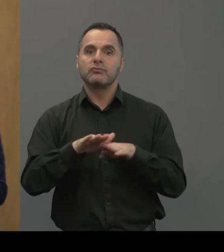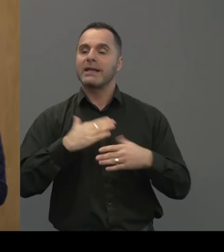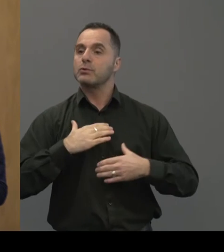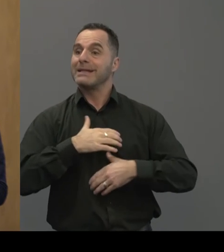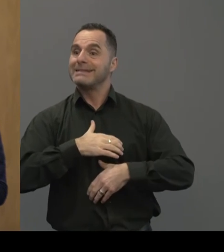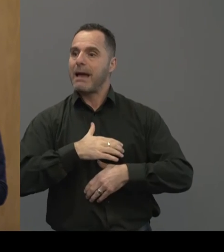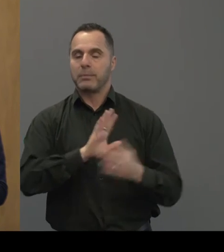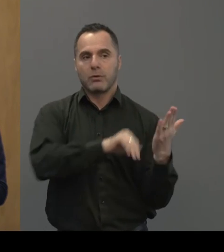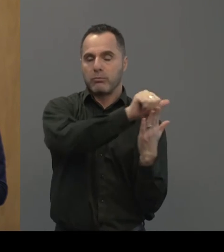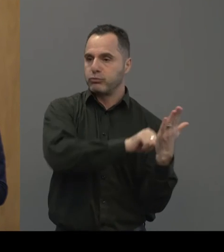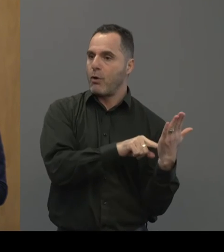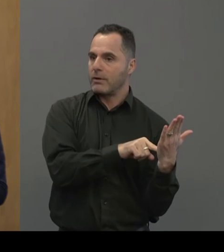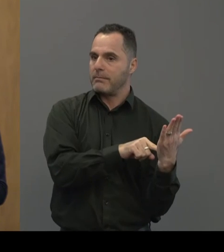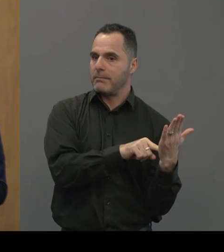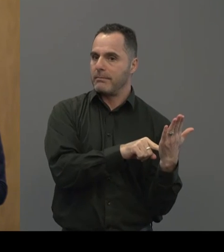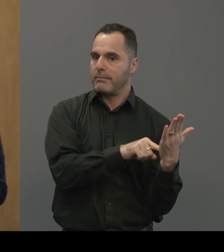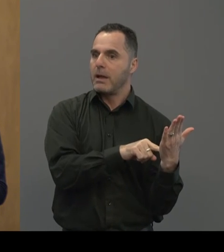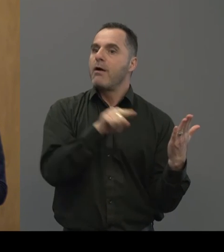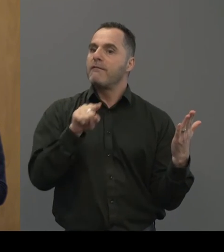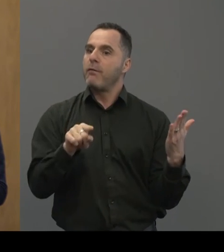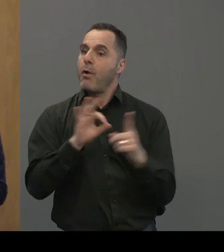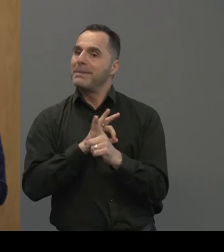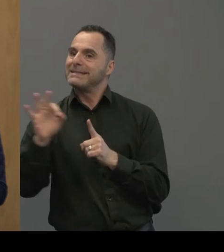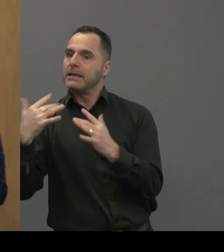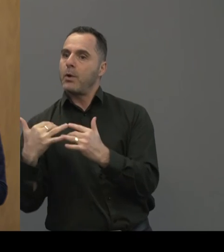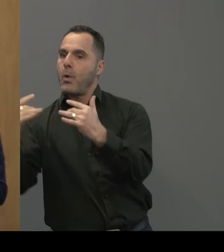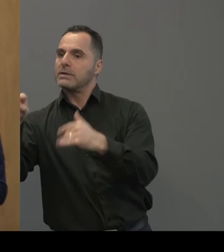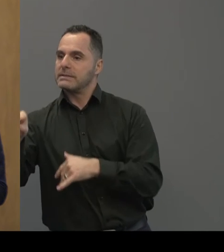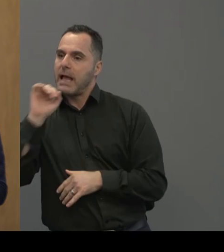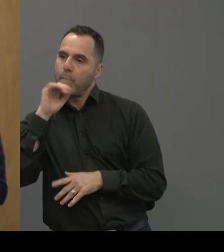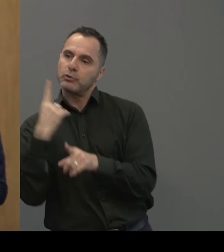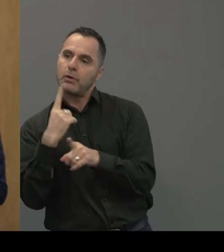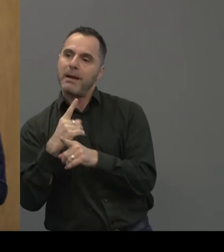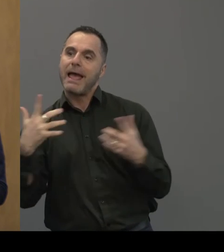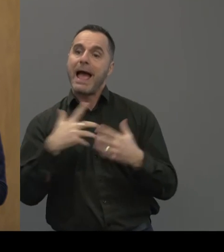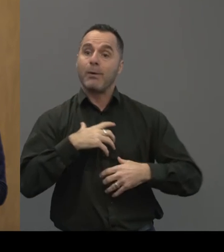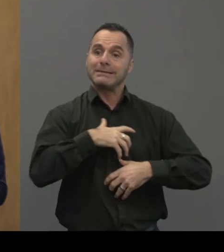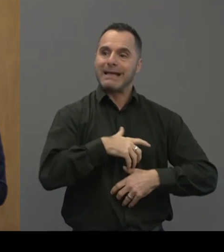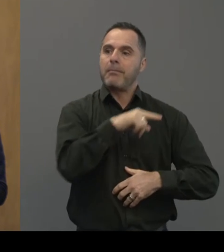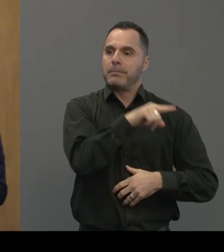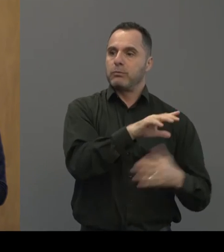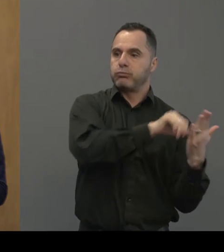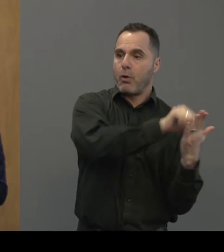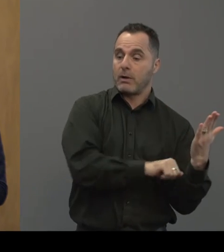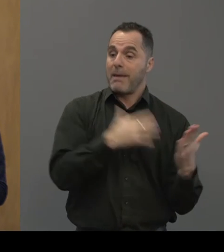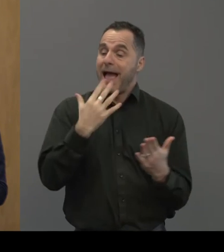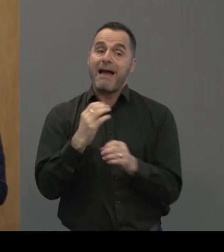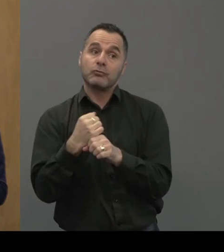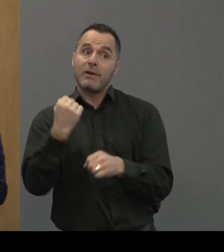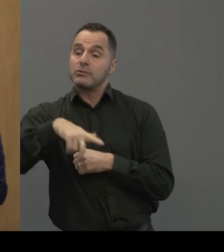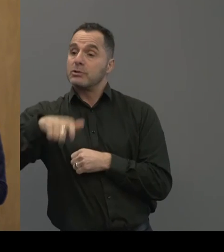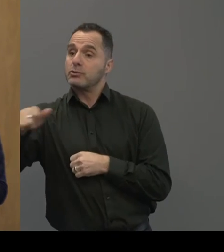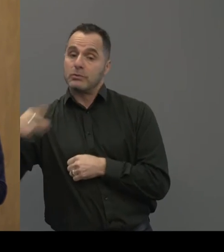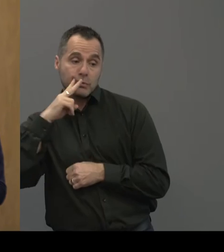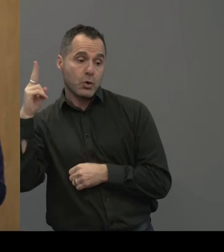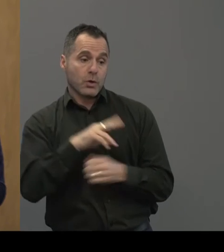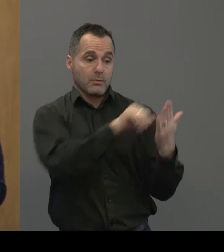this afternoon. I'll talk a little bit about how we adapt it for some particular audiences. So, um, I have a graduate student that's actually going to be looking at adapting